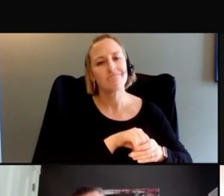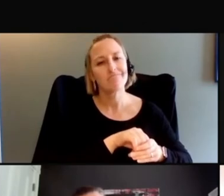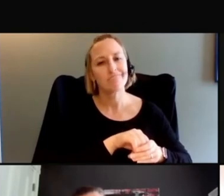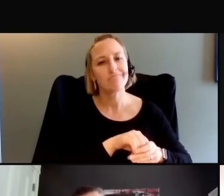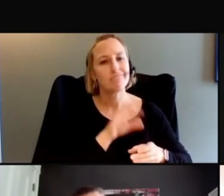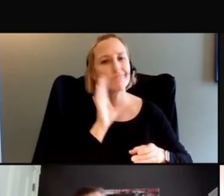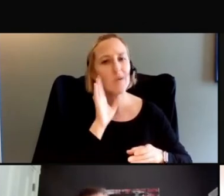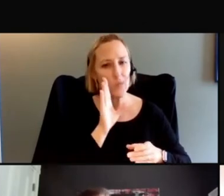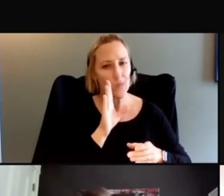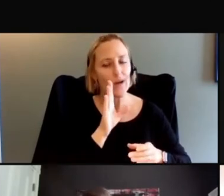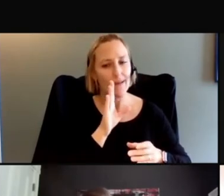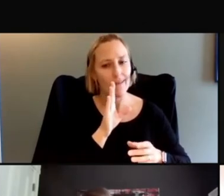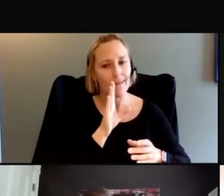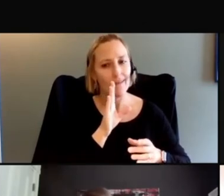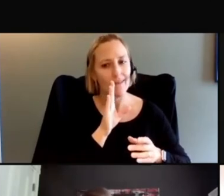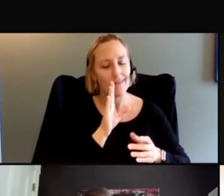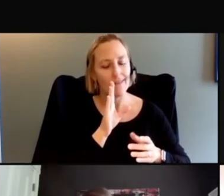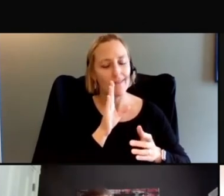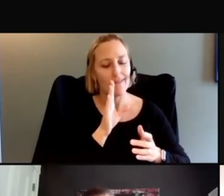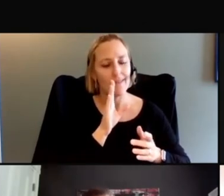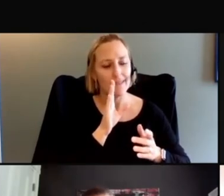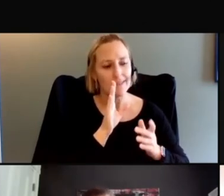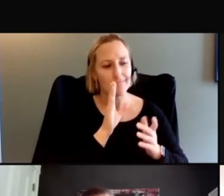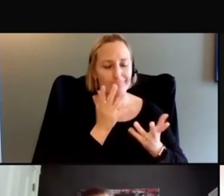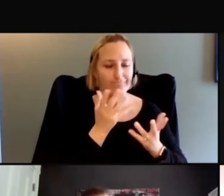itself. So it's still a moving moment for me.